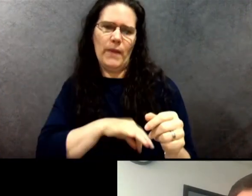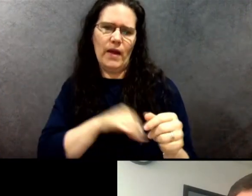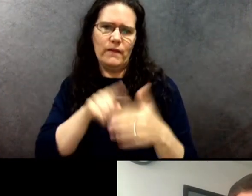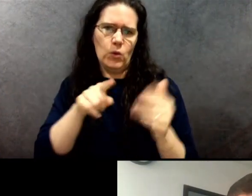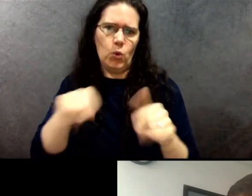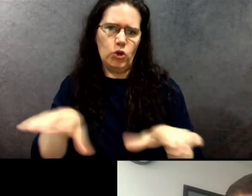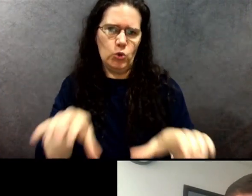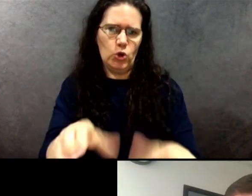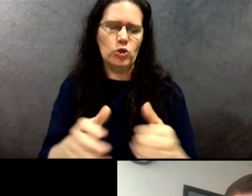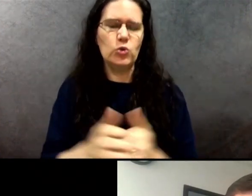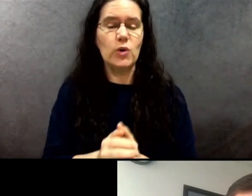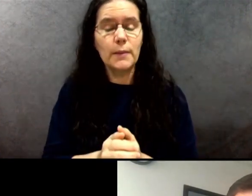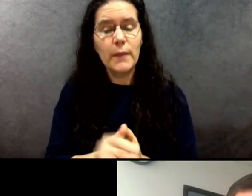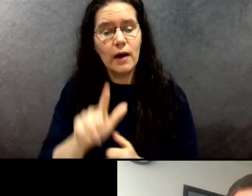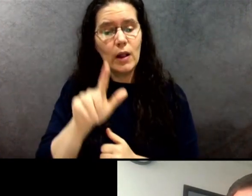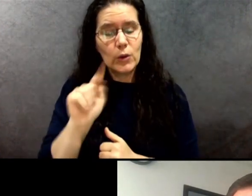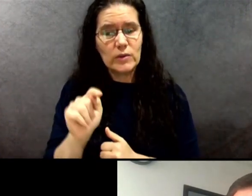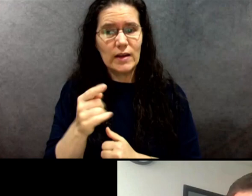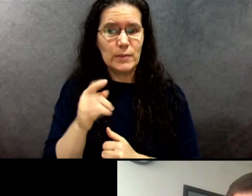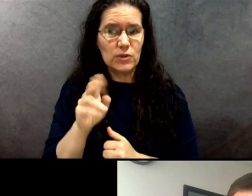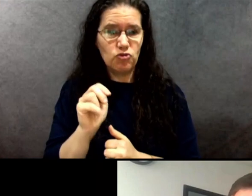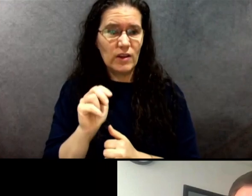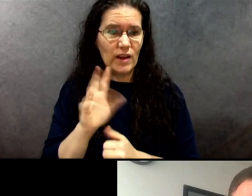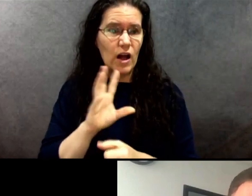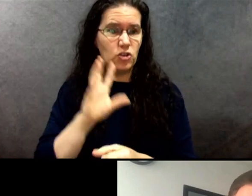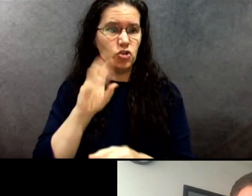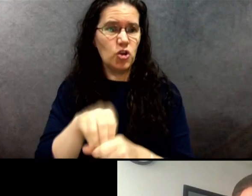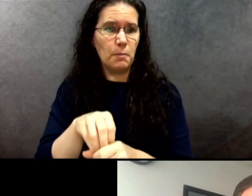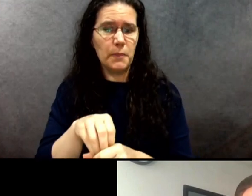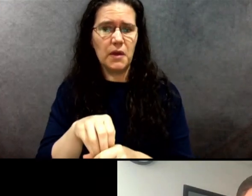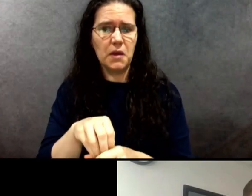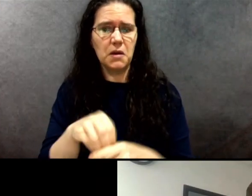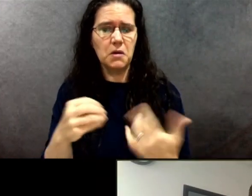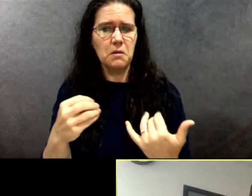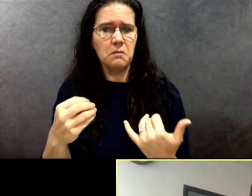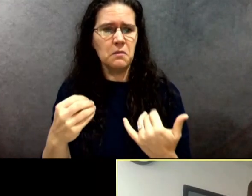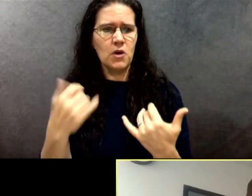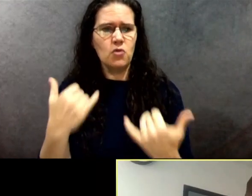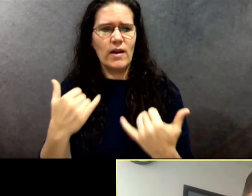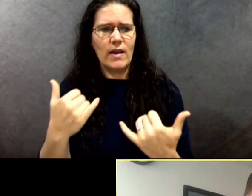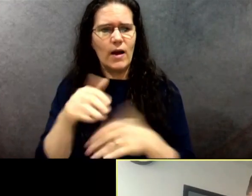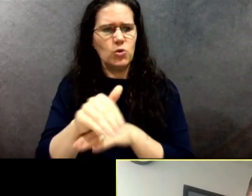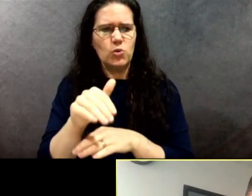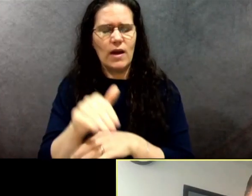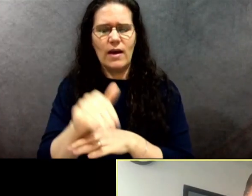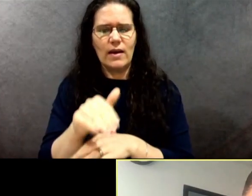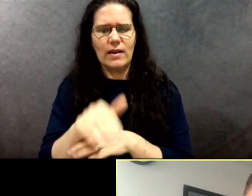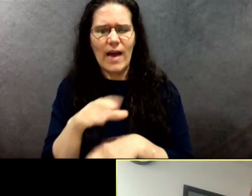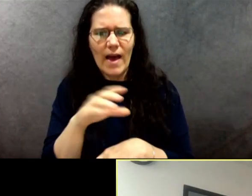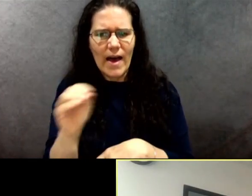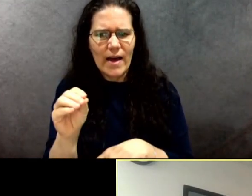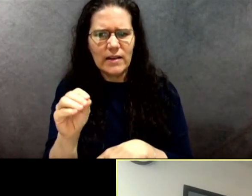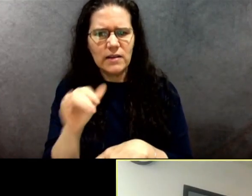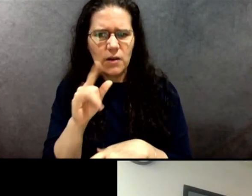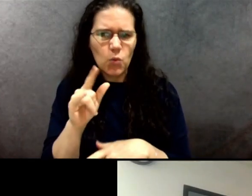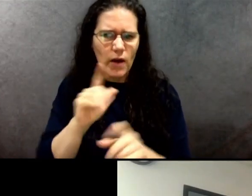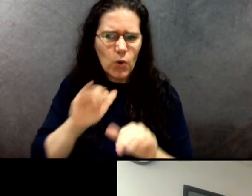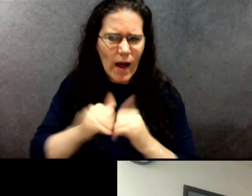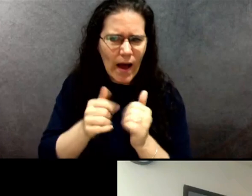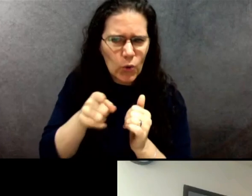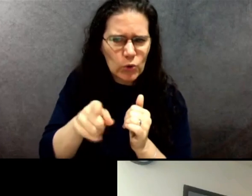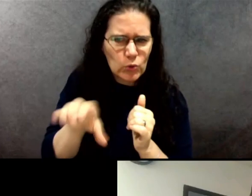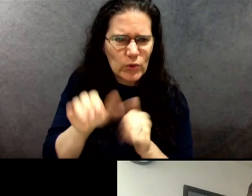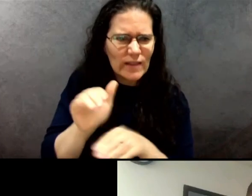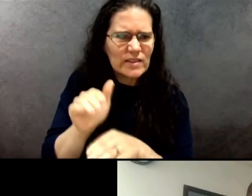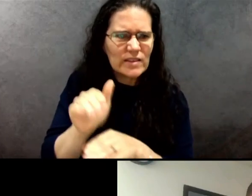talk about, and we didn't get a chance, so how are you this evening, first of all? Excuse me. I couldn't hear you. Excuse me, Mr. Curry? How are you this